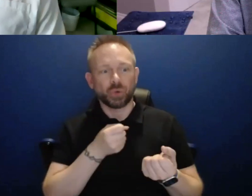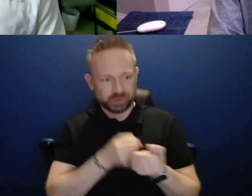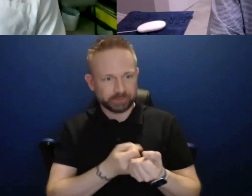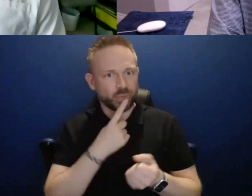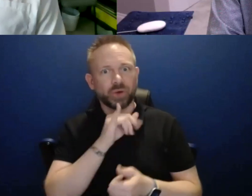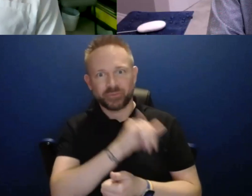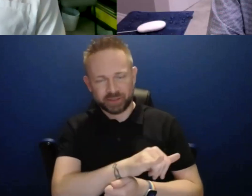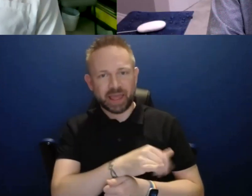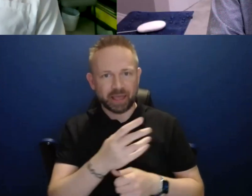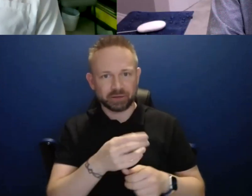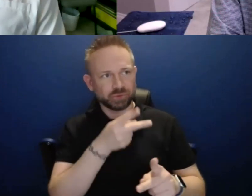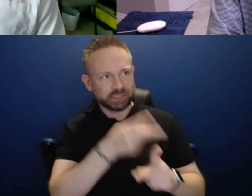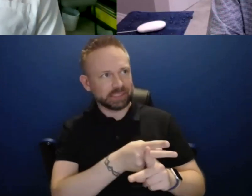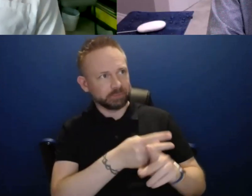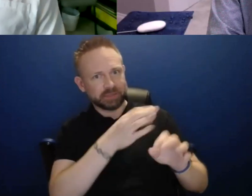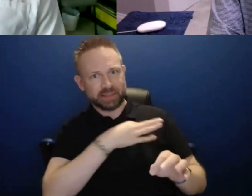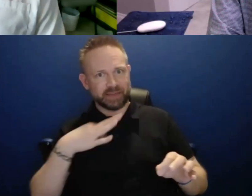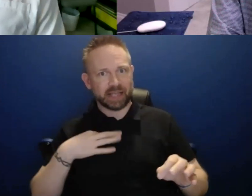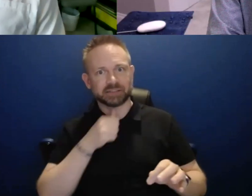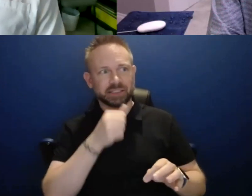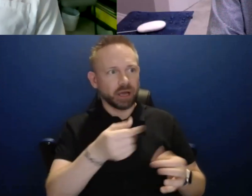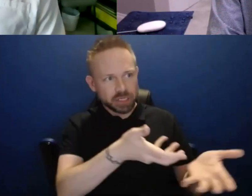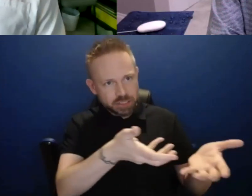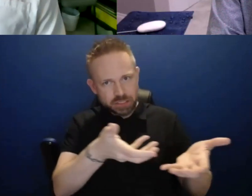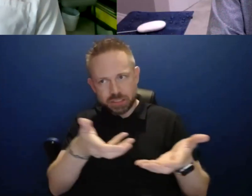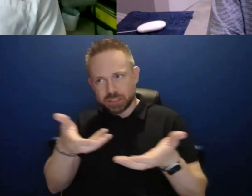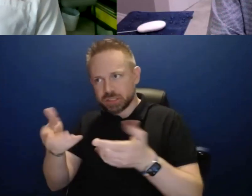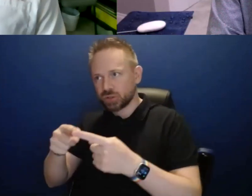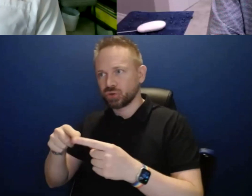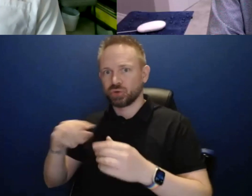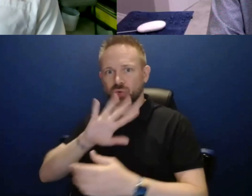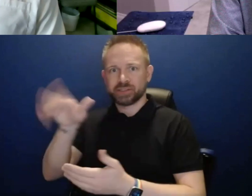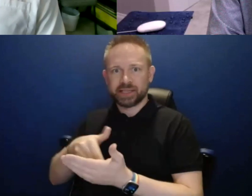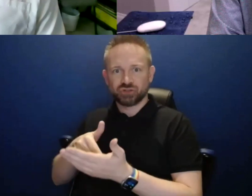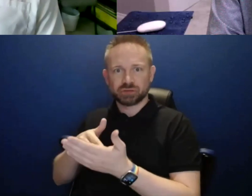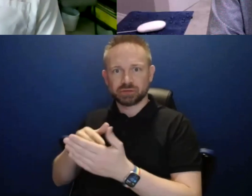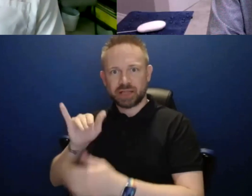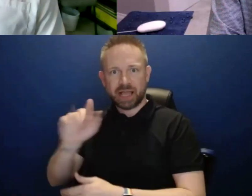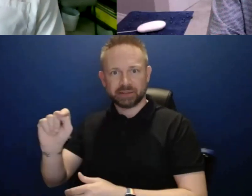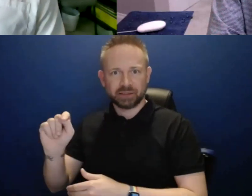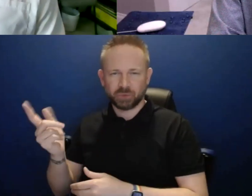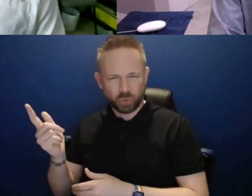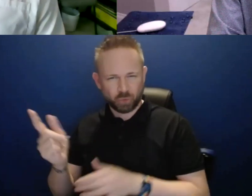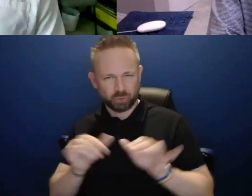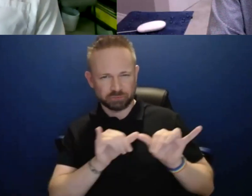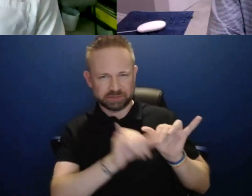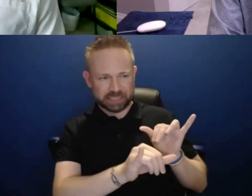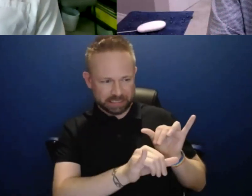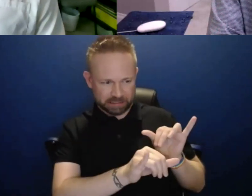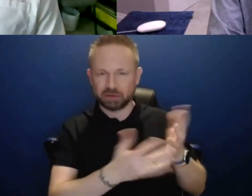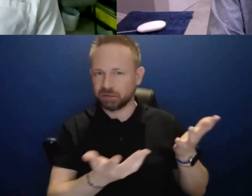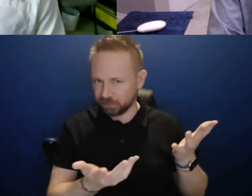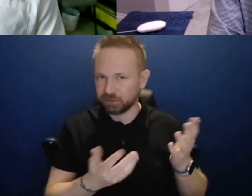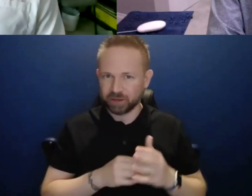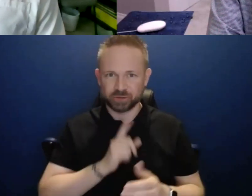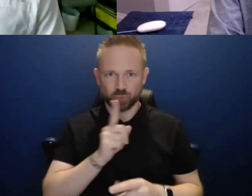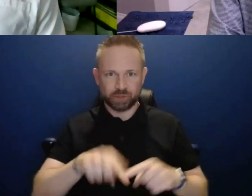would stay in, in the faculty. That's not something that we can bring into central IT that we can support in any kind